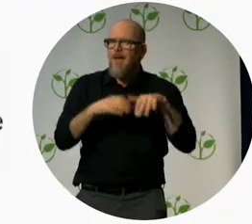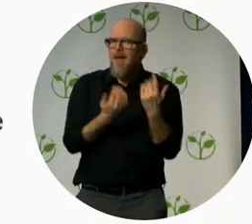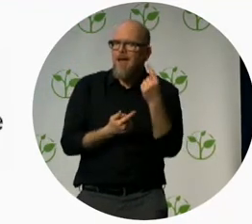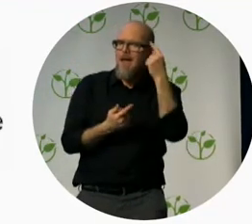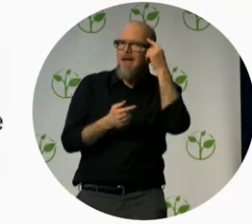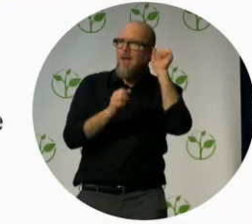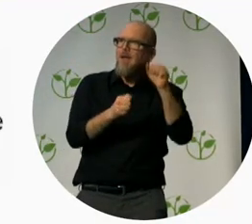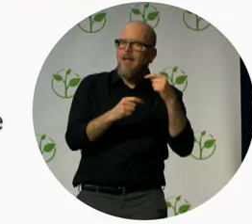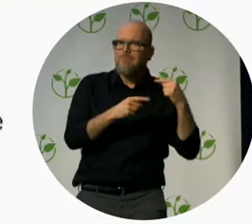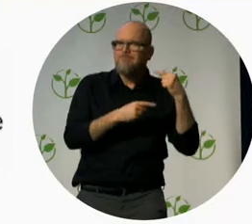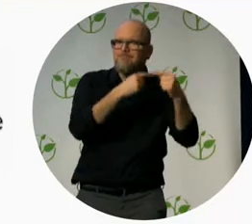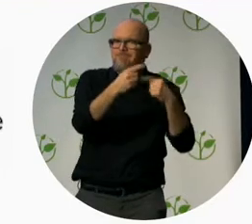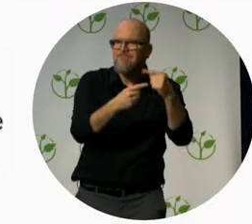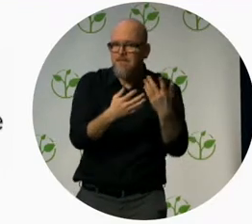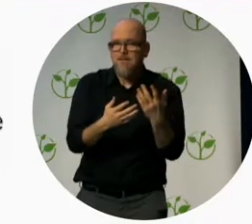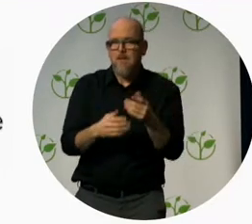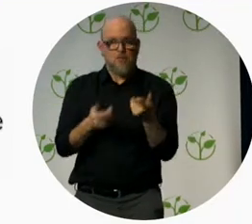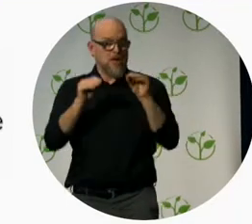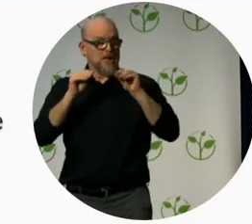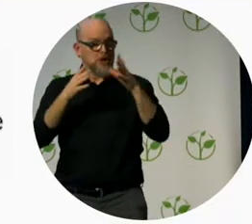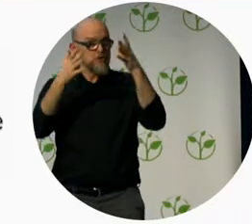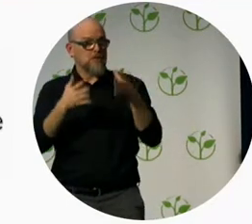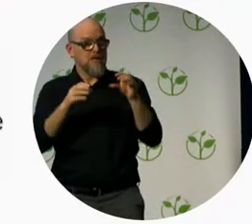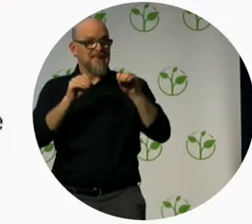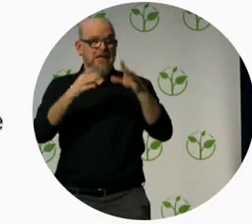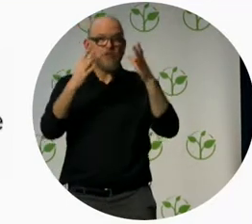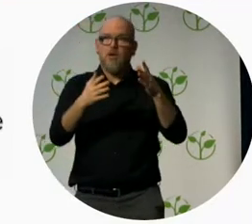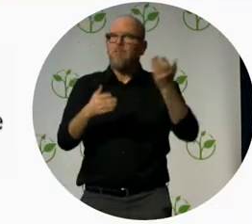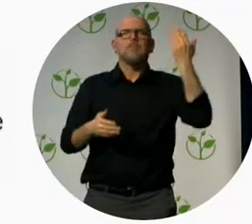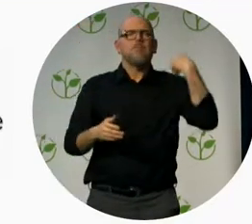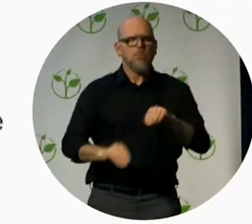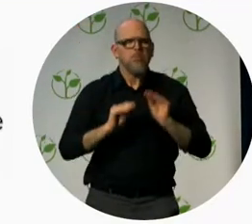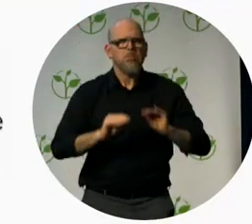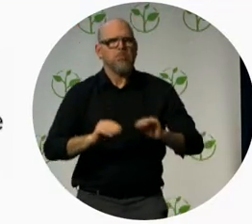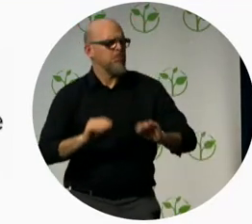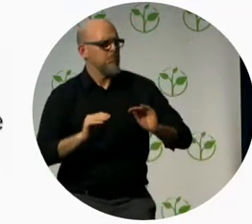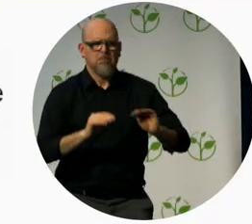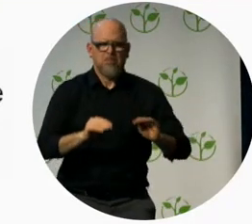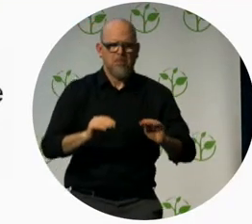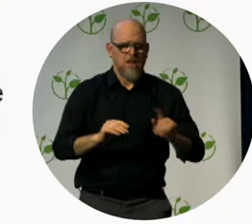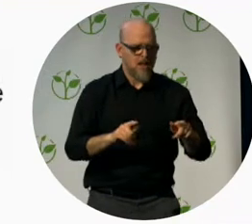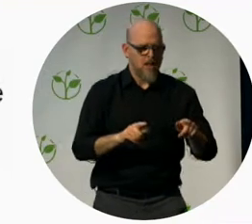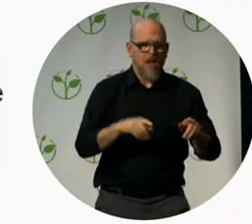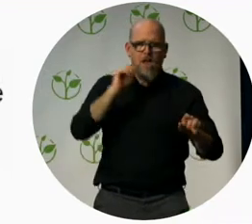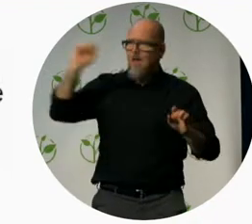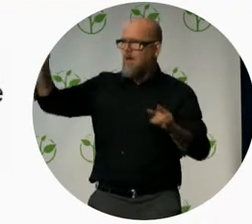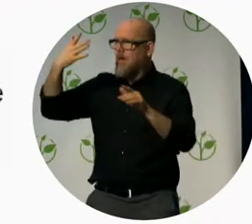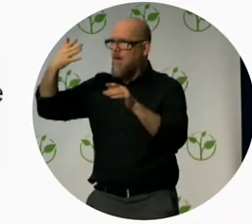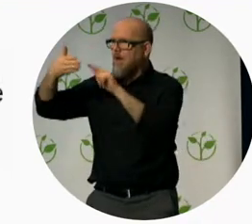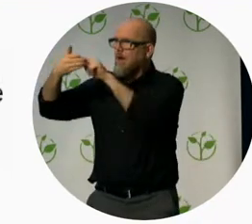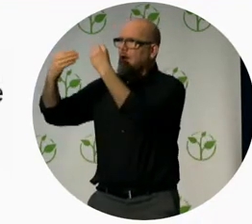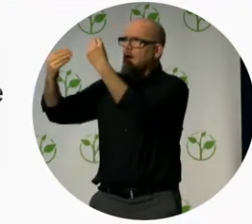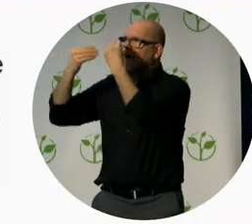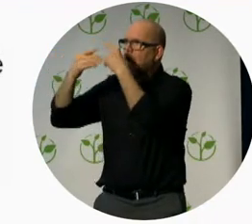the idea of thinking big and doing big isn't simple there are so many decisions and so many opportunities